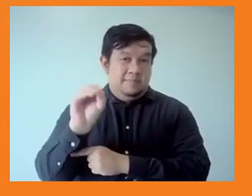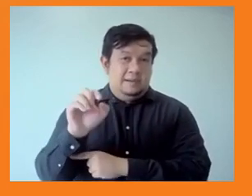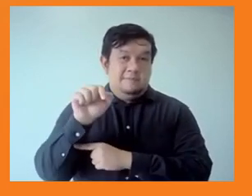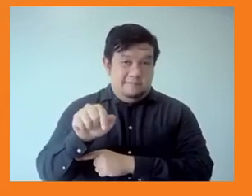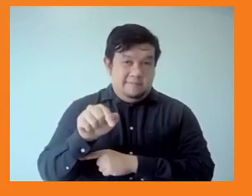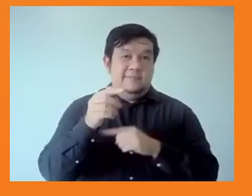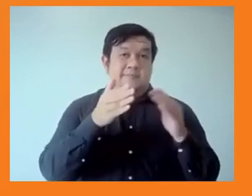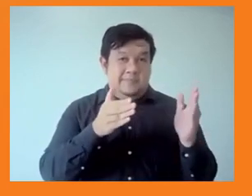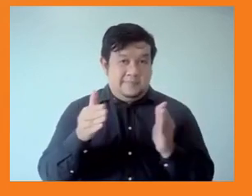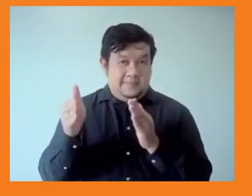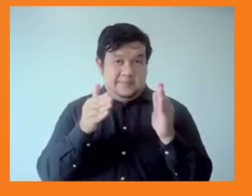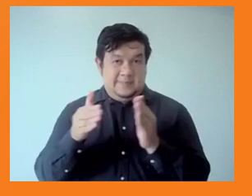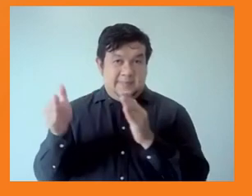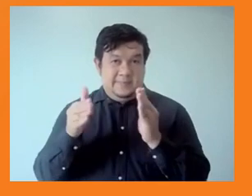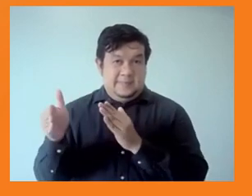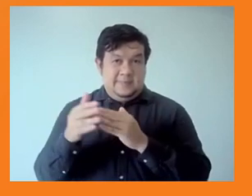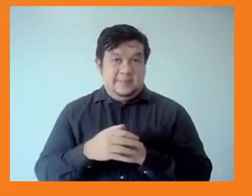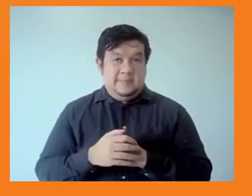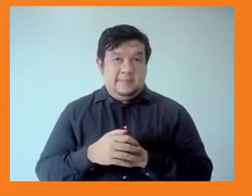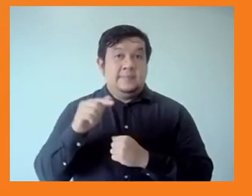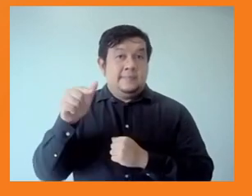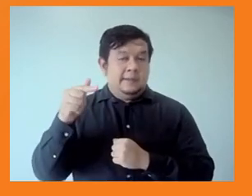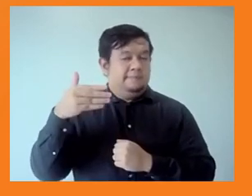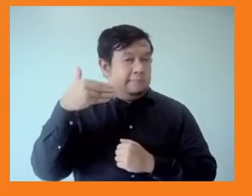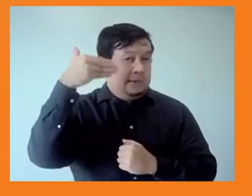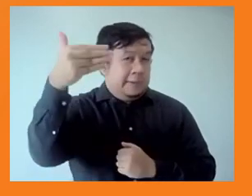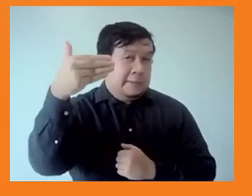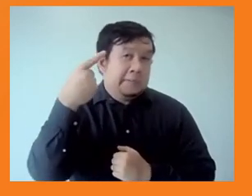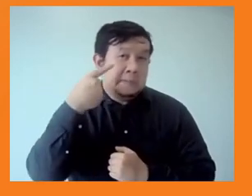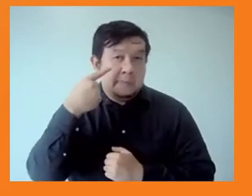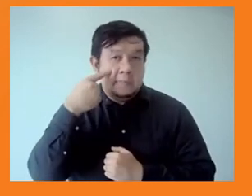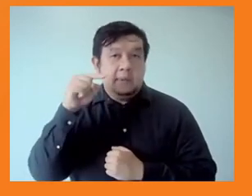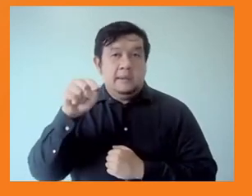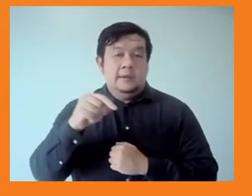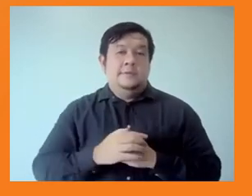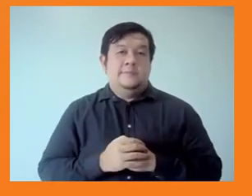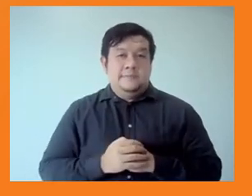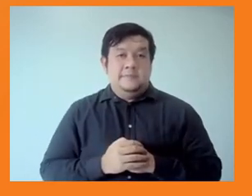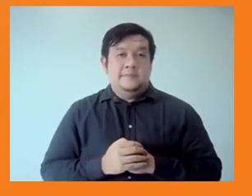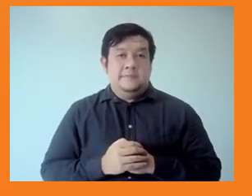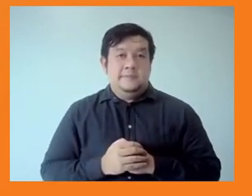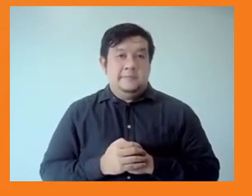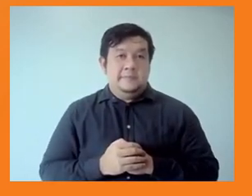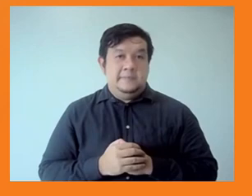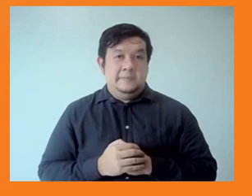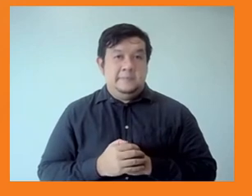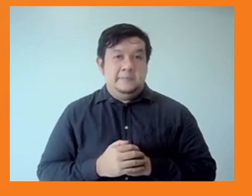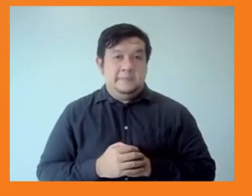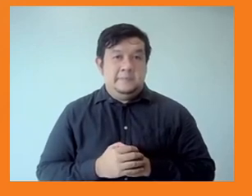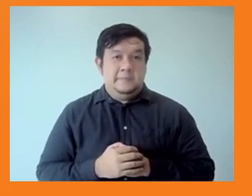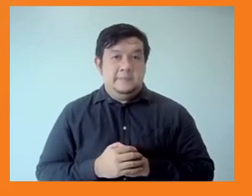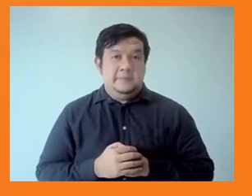to an average 2.7% of GDP. Next slide, please. So finally, let me just move on to the